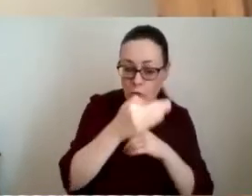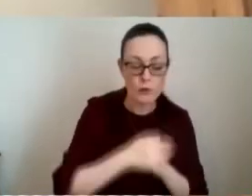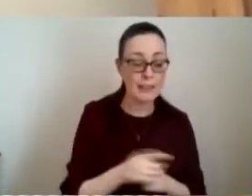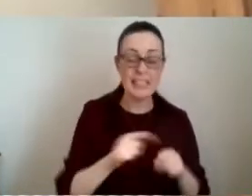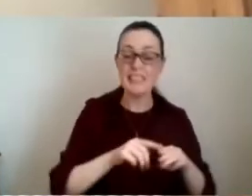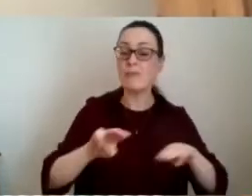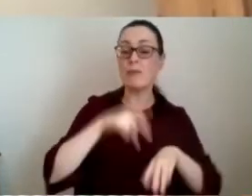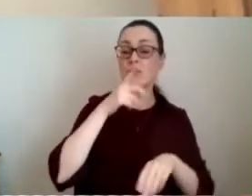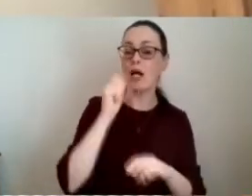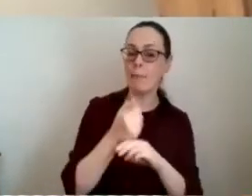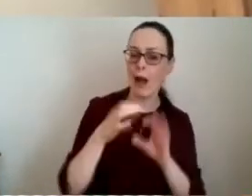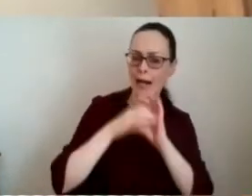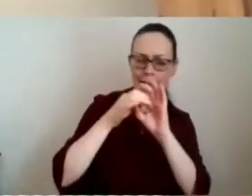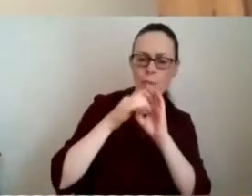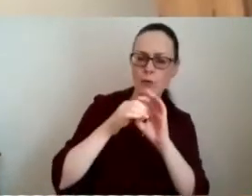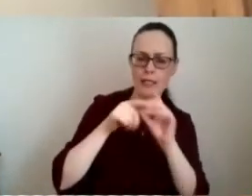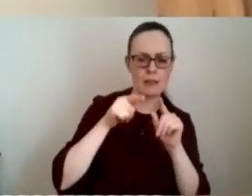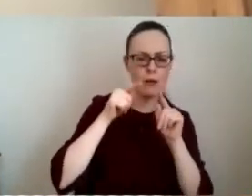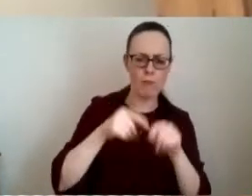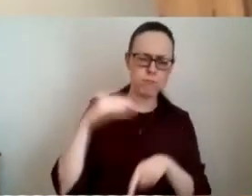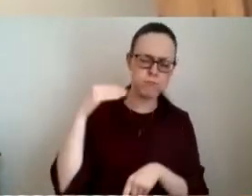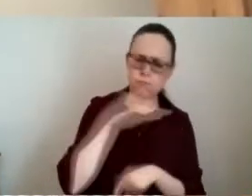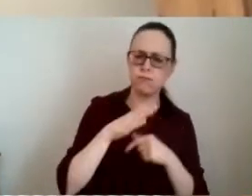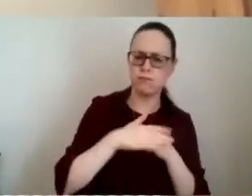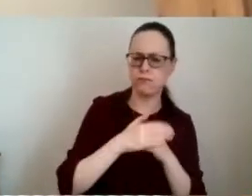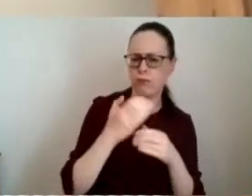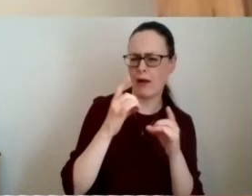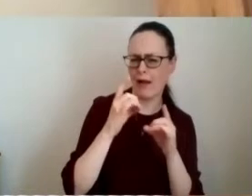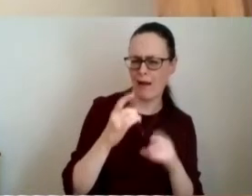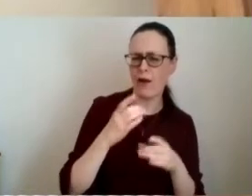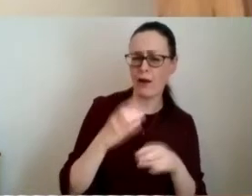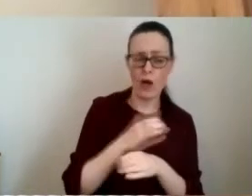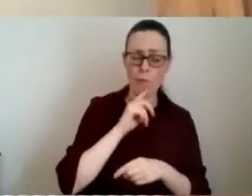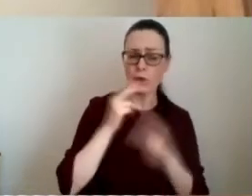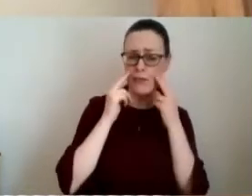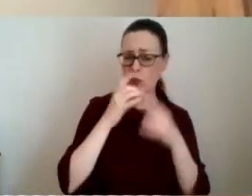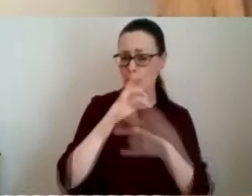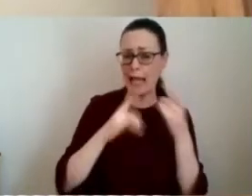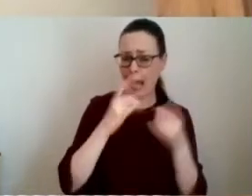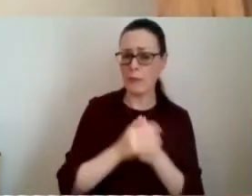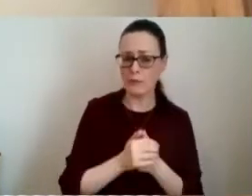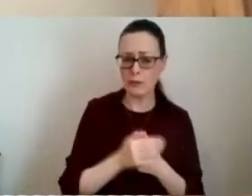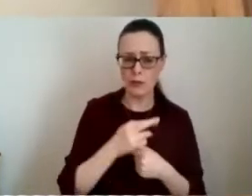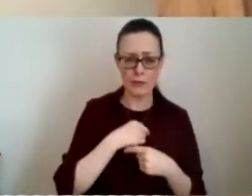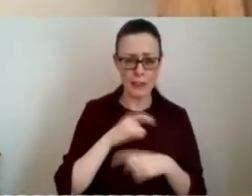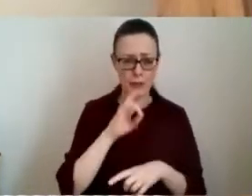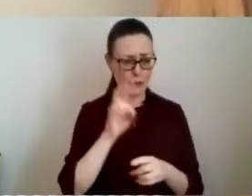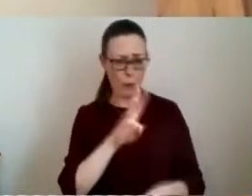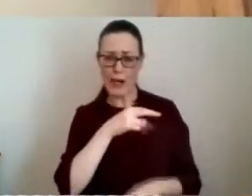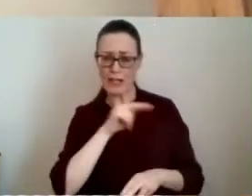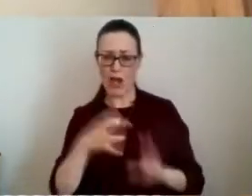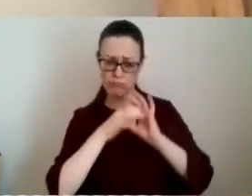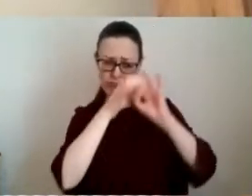collaboration being the lifeblood of healthcare something that you would naturally do in fact the question would be why would you not